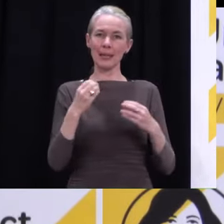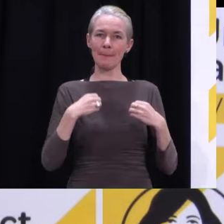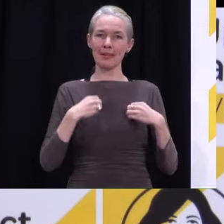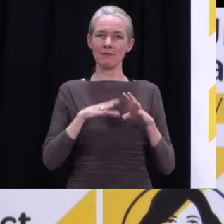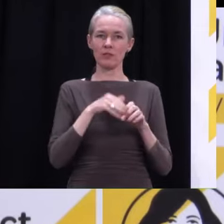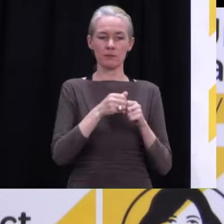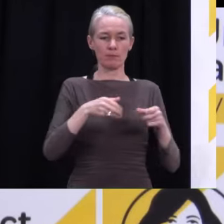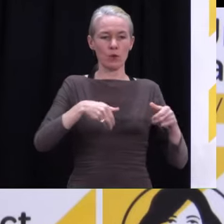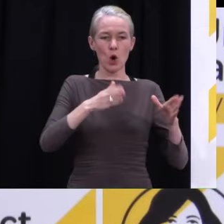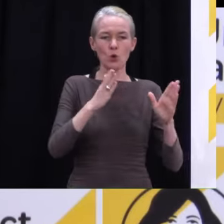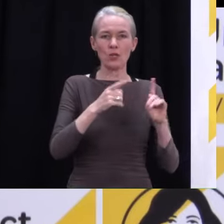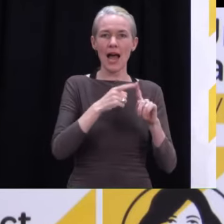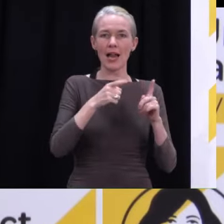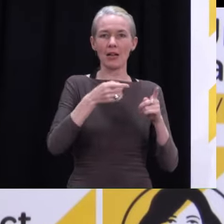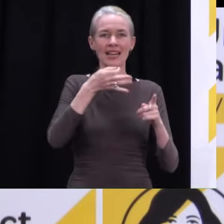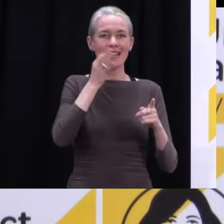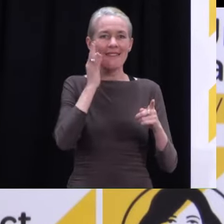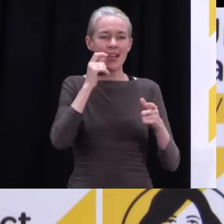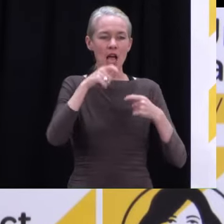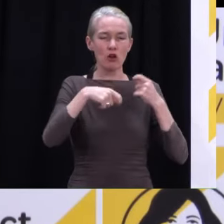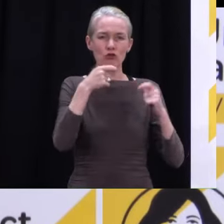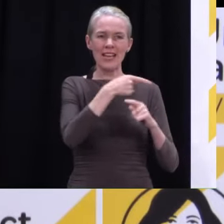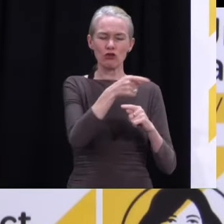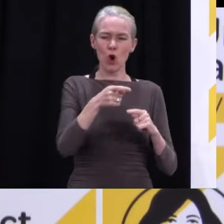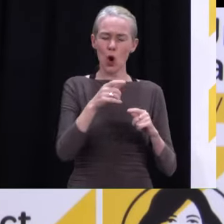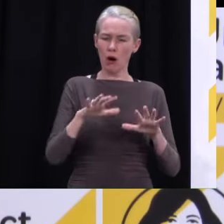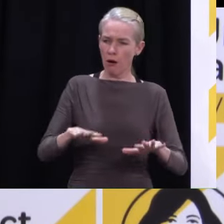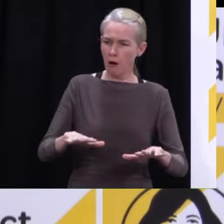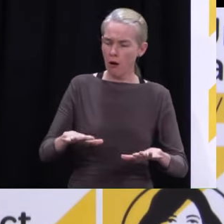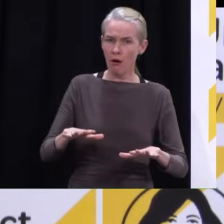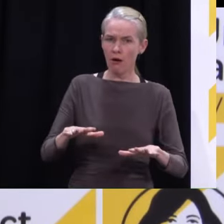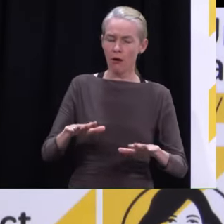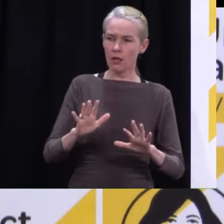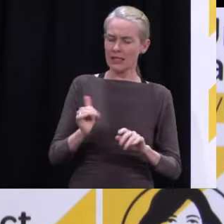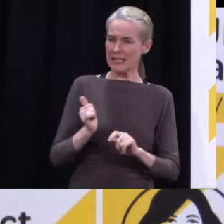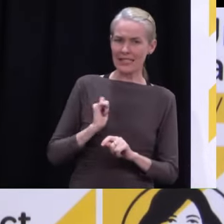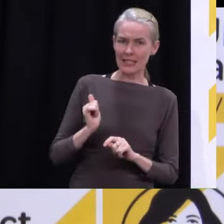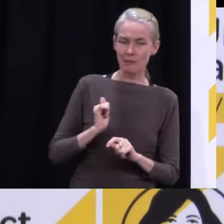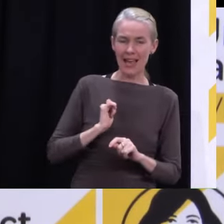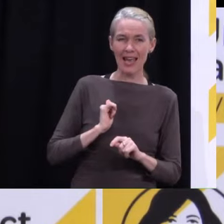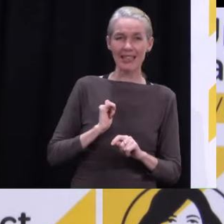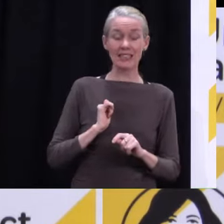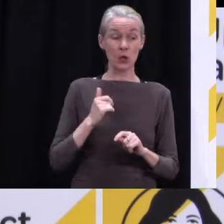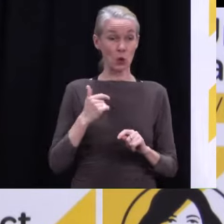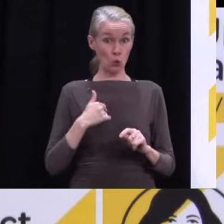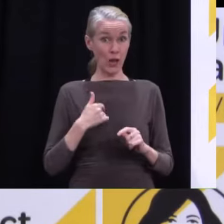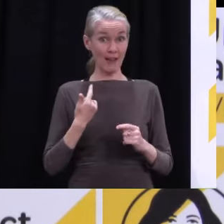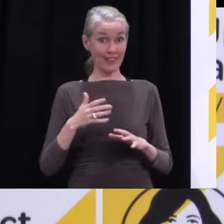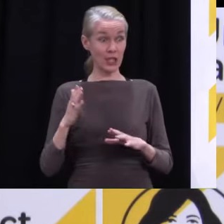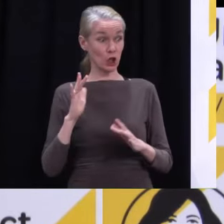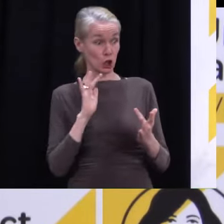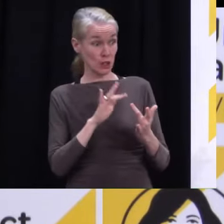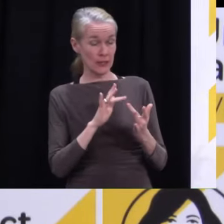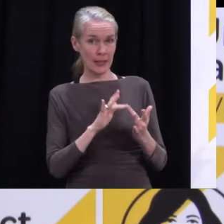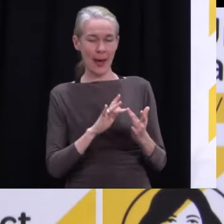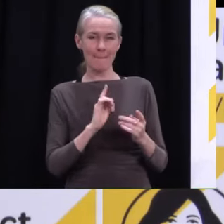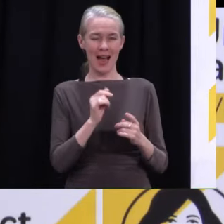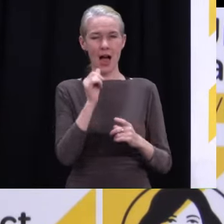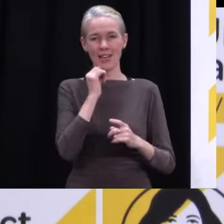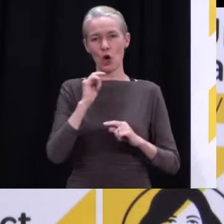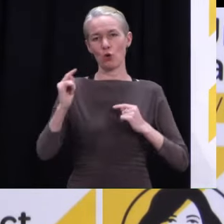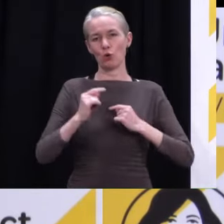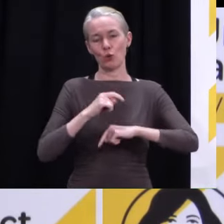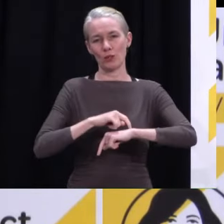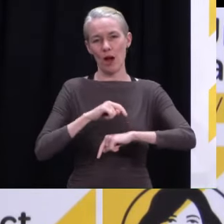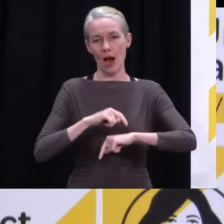to hospitality representatives, but there wasn't a huge amount of time, but that's because the public health advice we get is in real